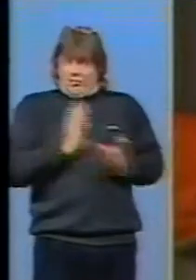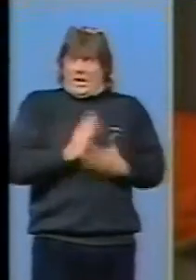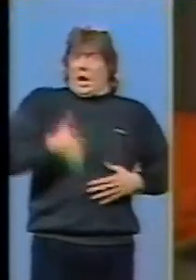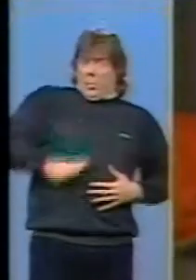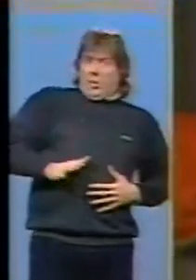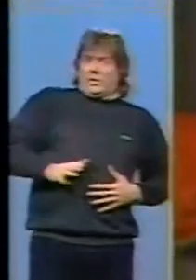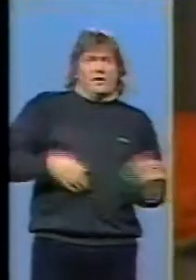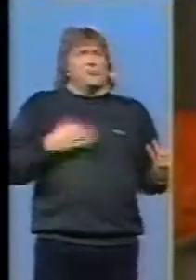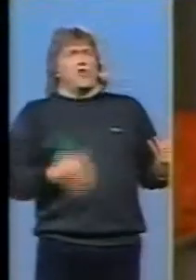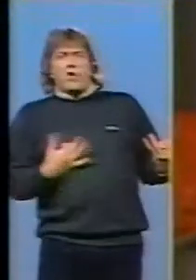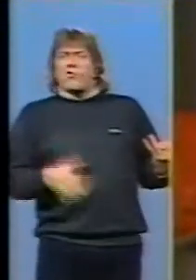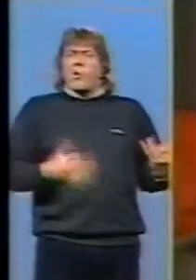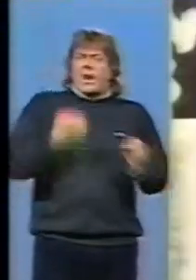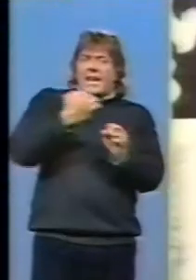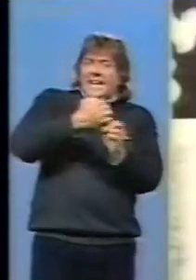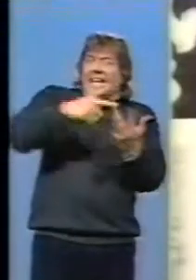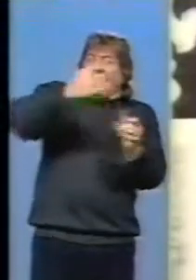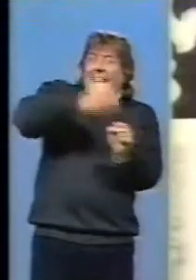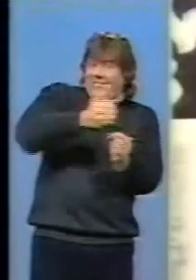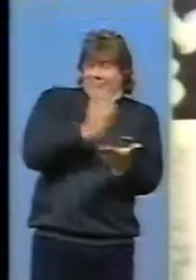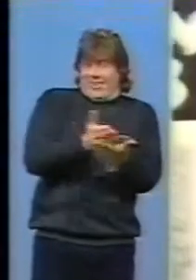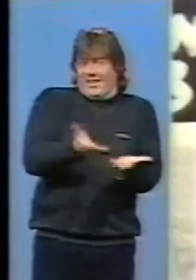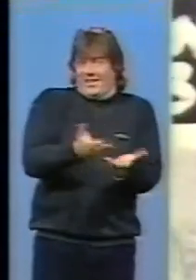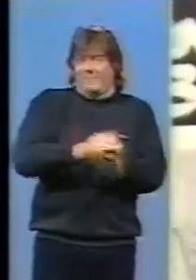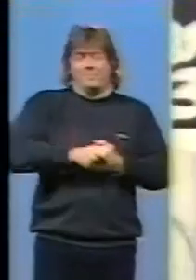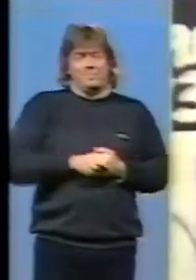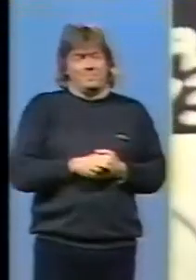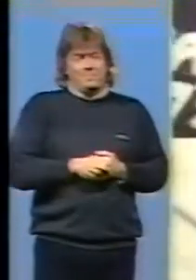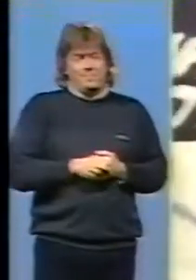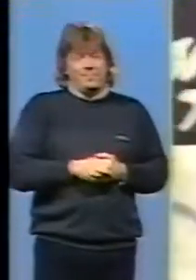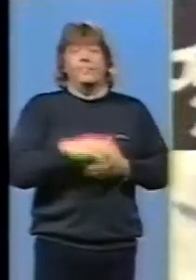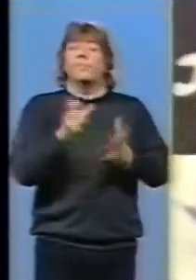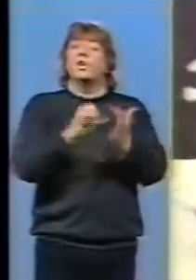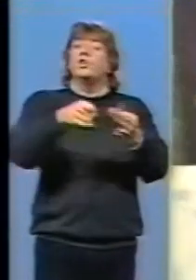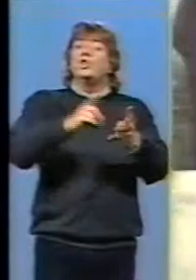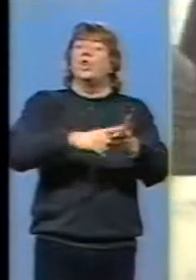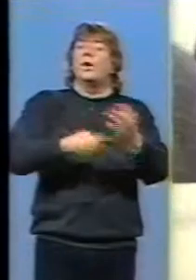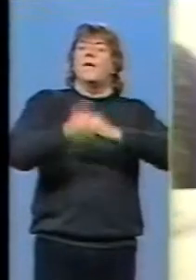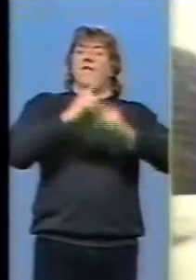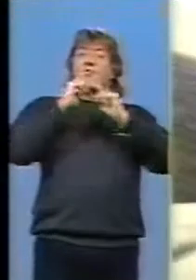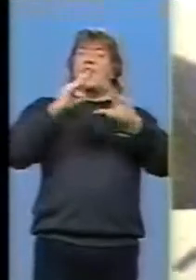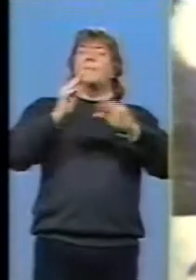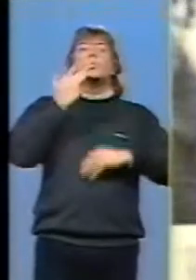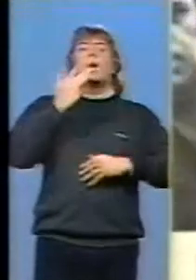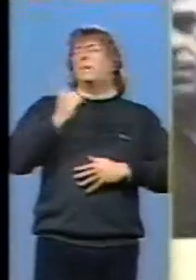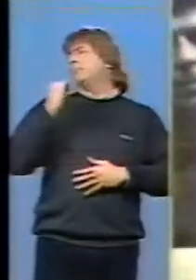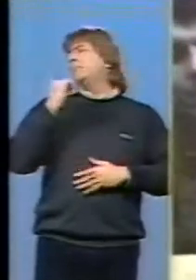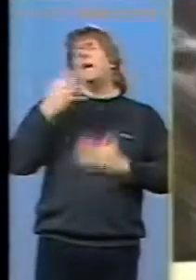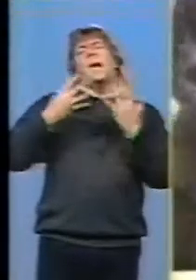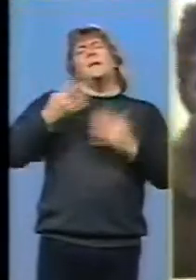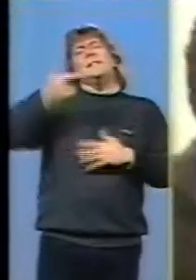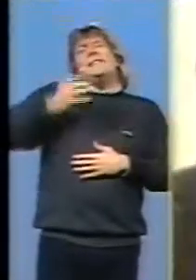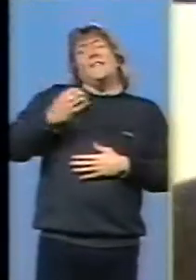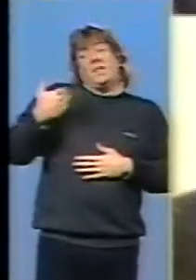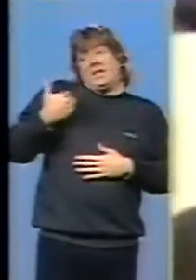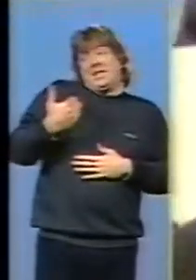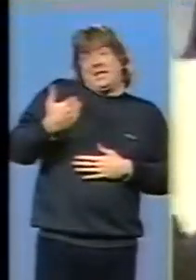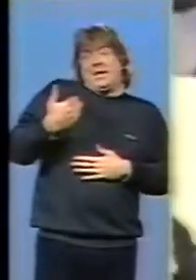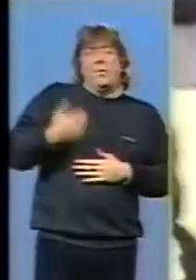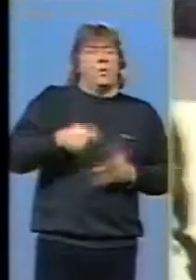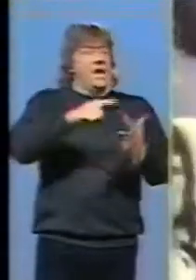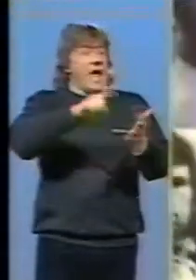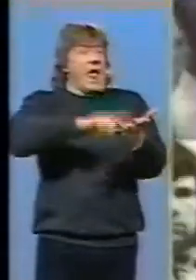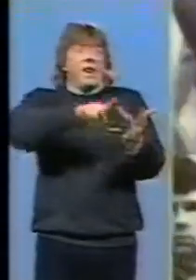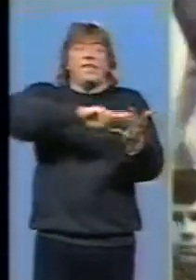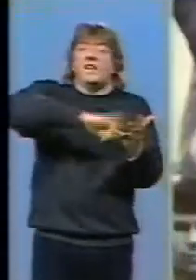really a gig for me, personally Jury first came to prominence during the 1970s when, with the likes of